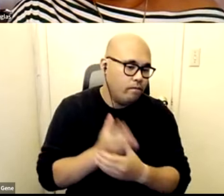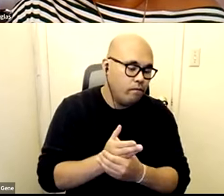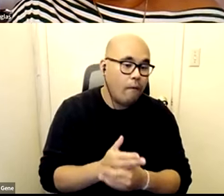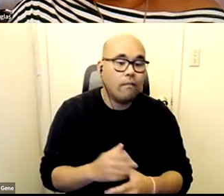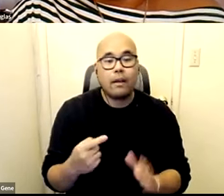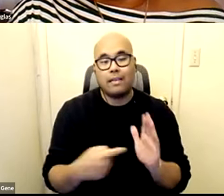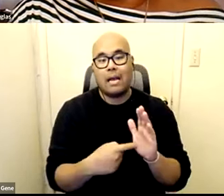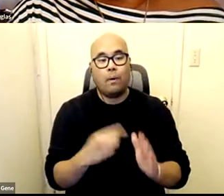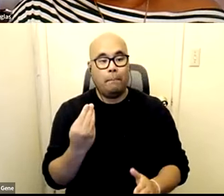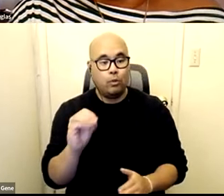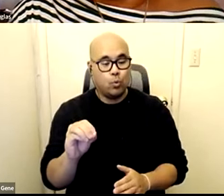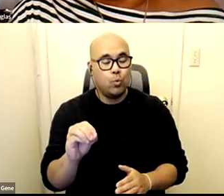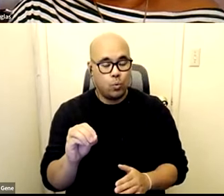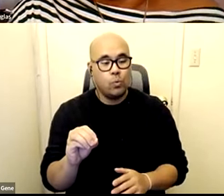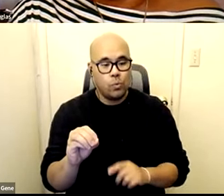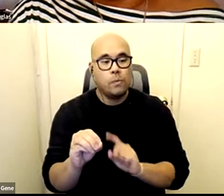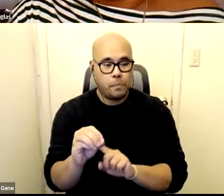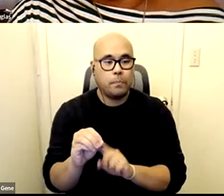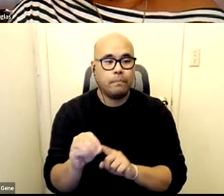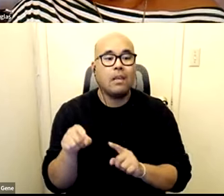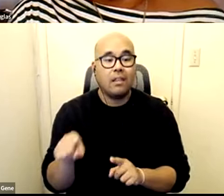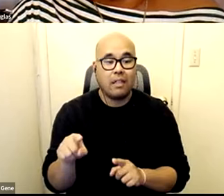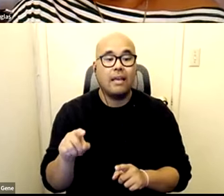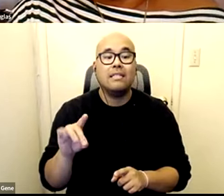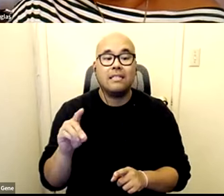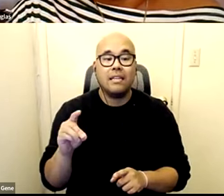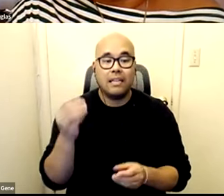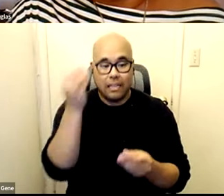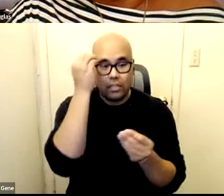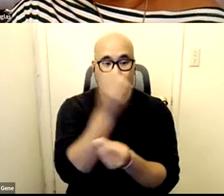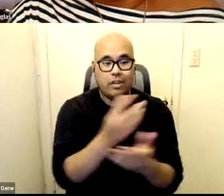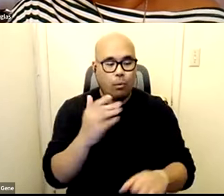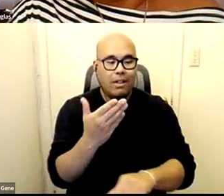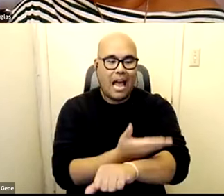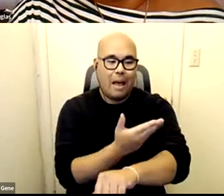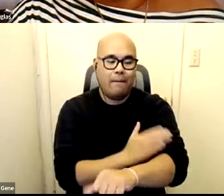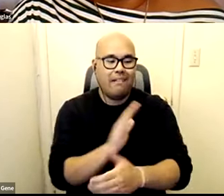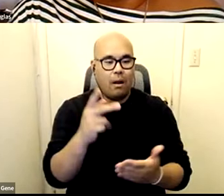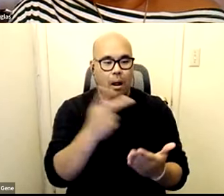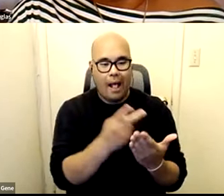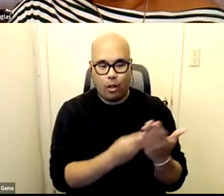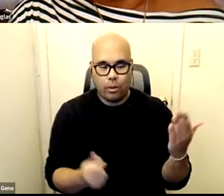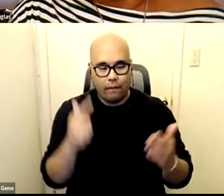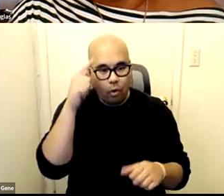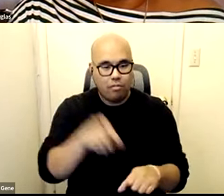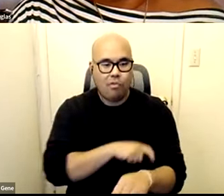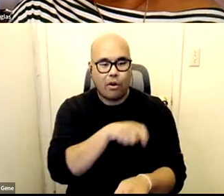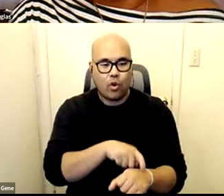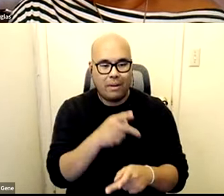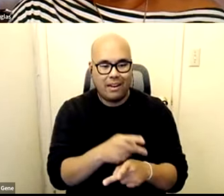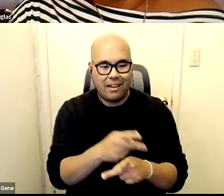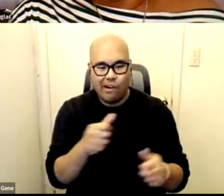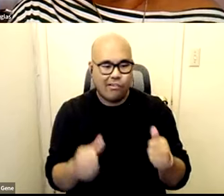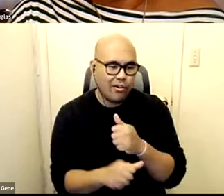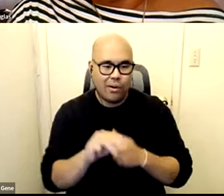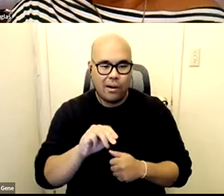in missouri they actually did share that they were going to update their algorithm for the long-term care under medicaid and they actually